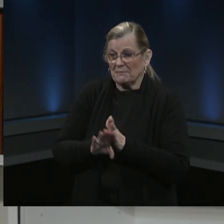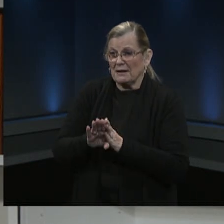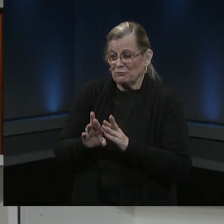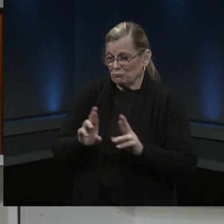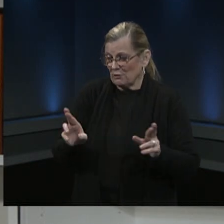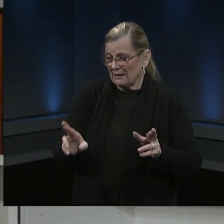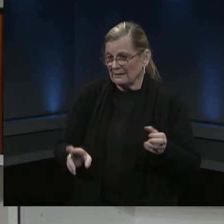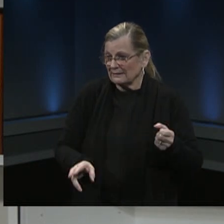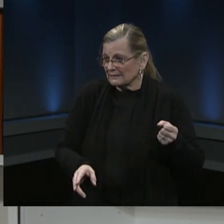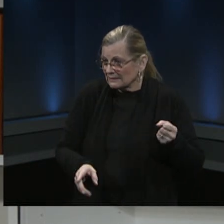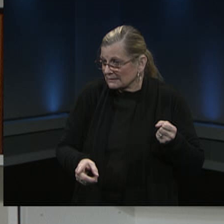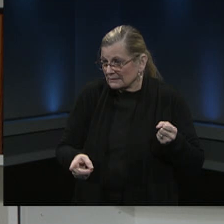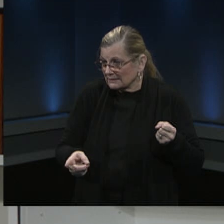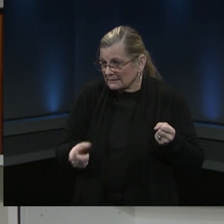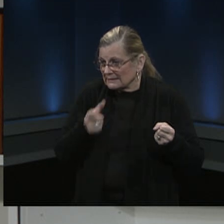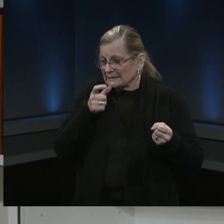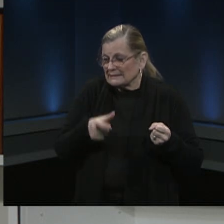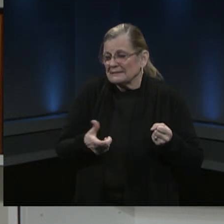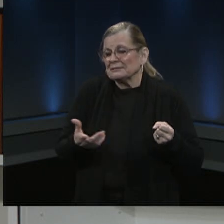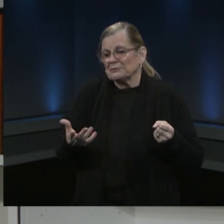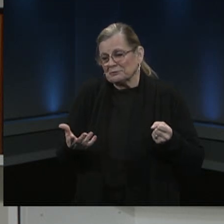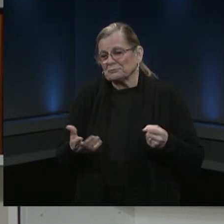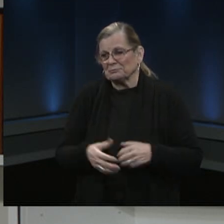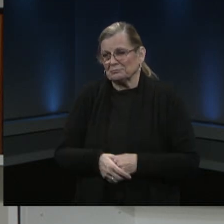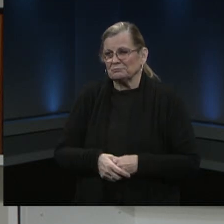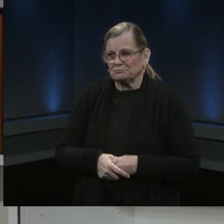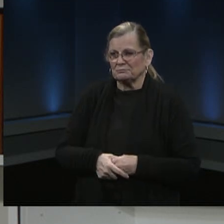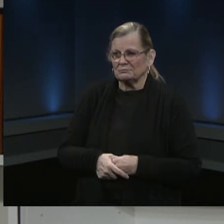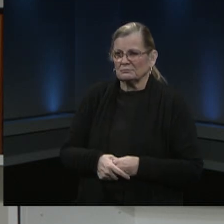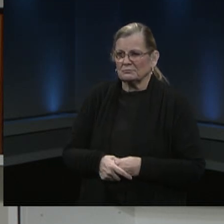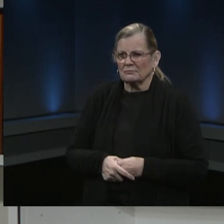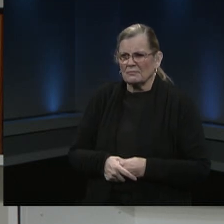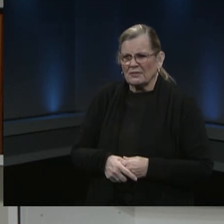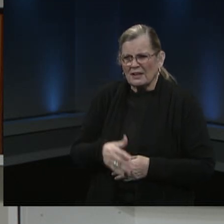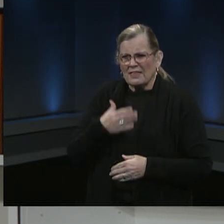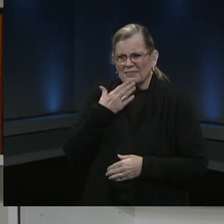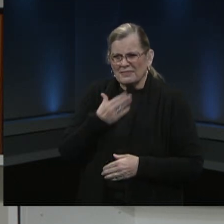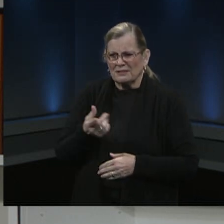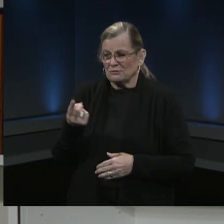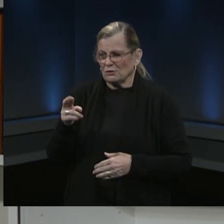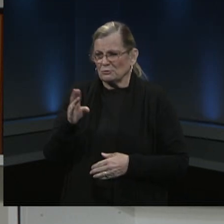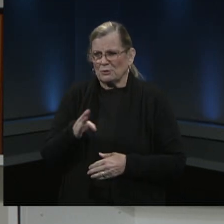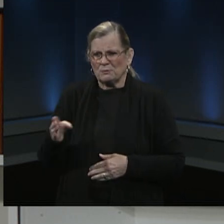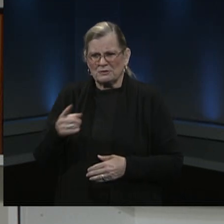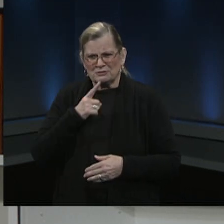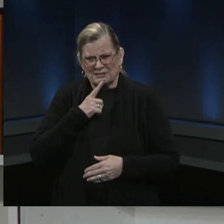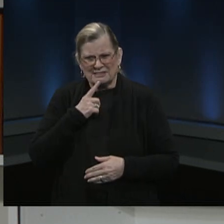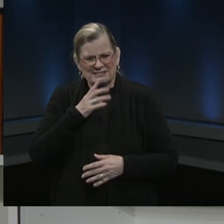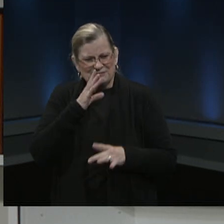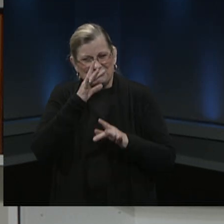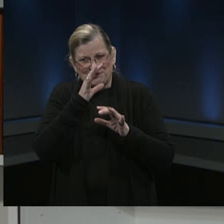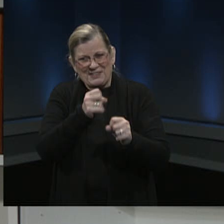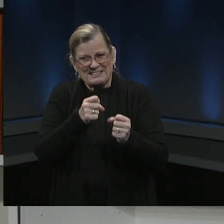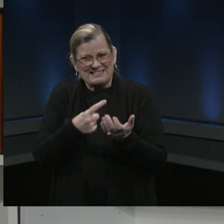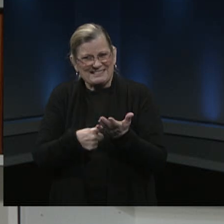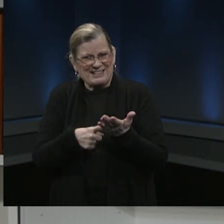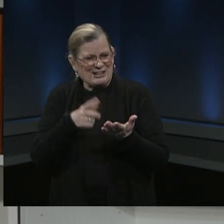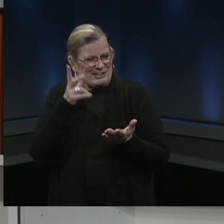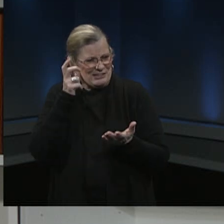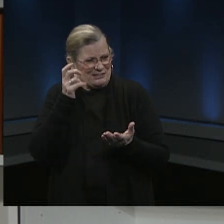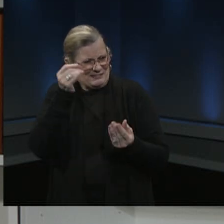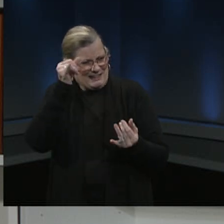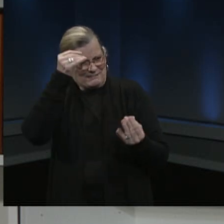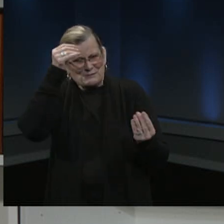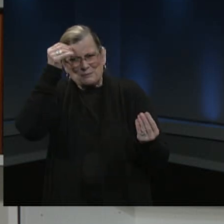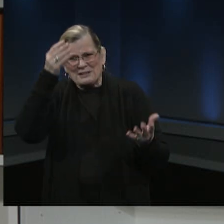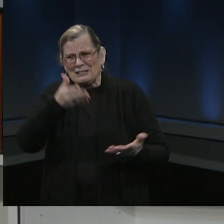thank you uh dr schwartz i tell you what it's so fascinating to be able to hear information that we simply don't